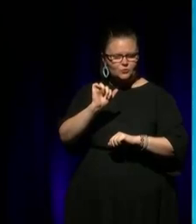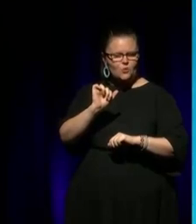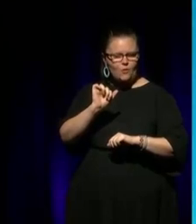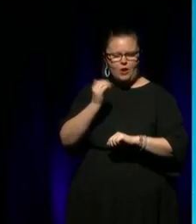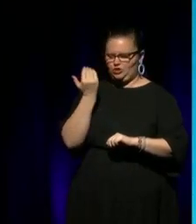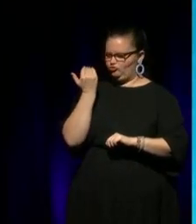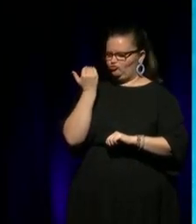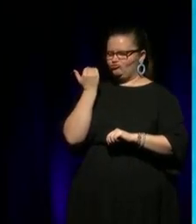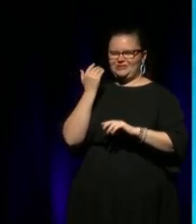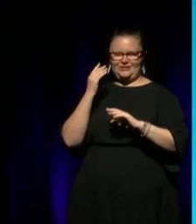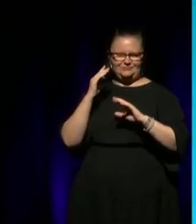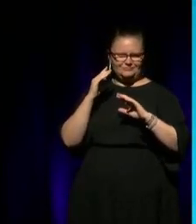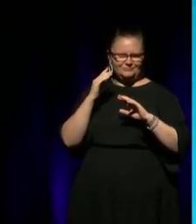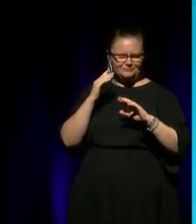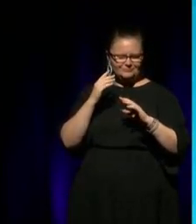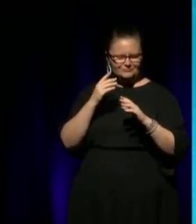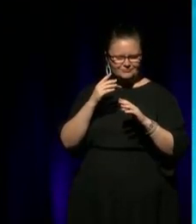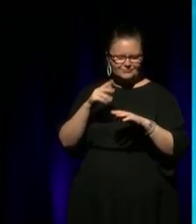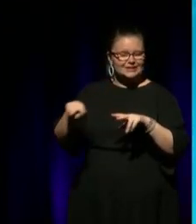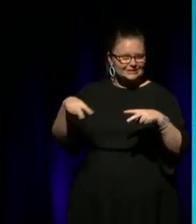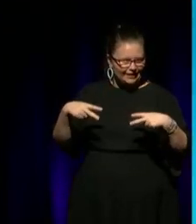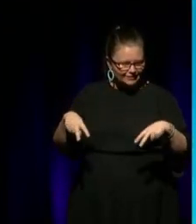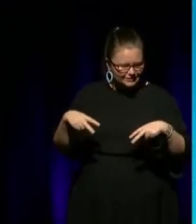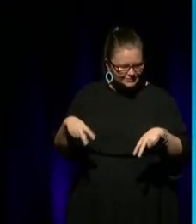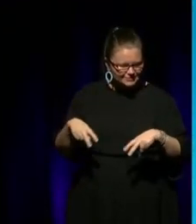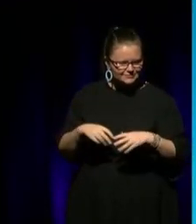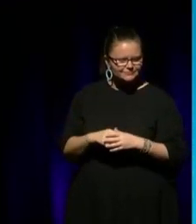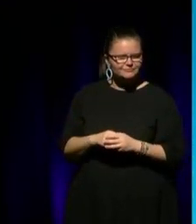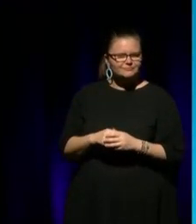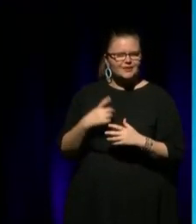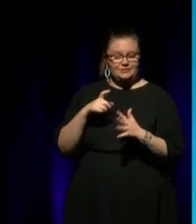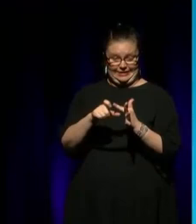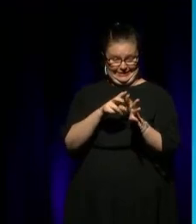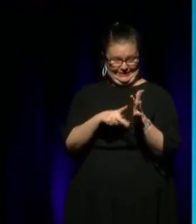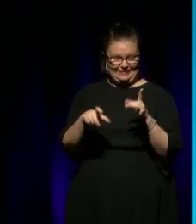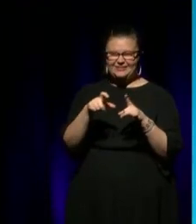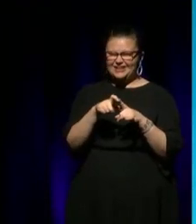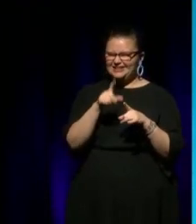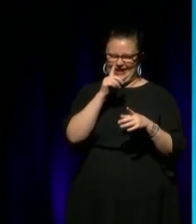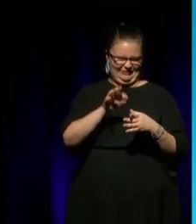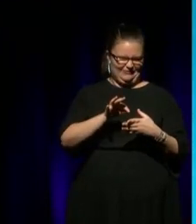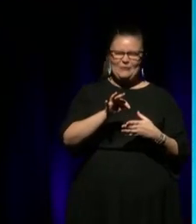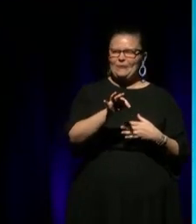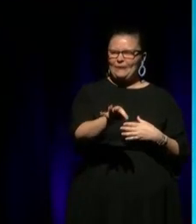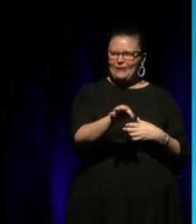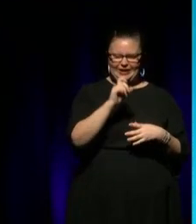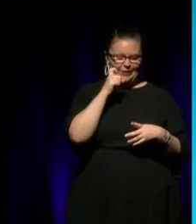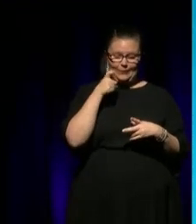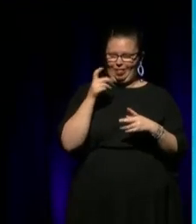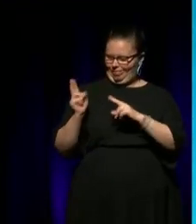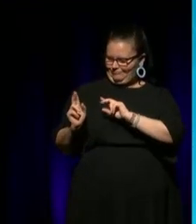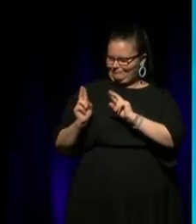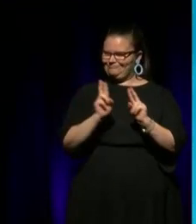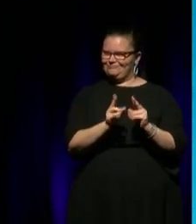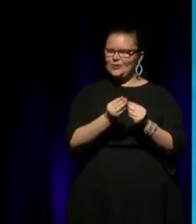stuff. I remember David saying that as part of the exhibition because you couldn't afford it, that he used to take his nephews up on the road to